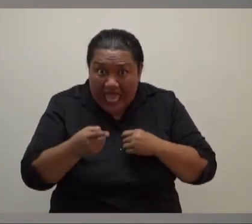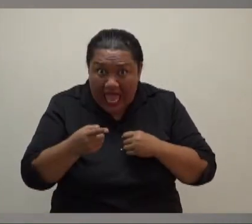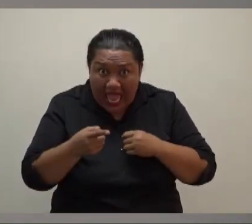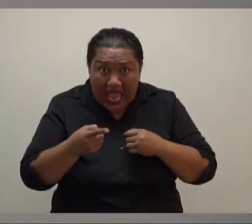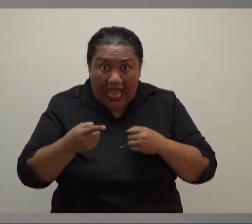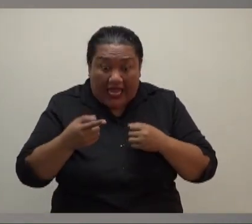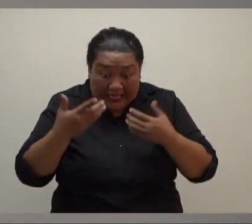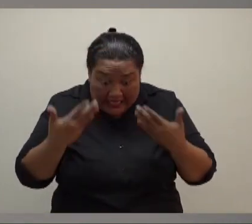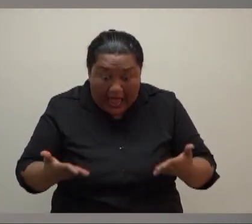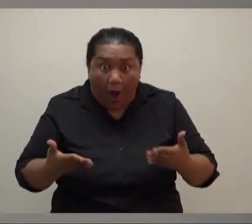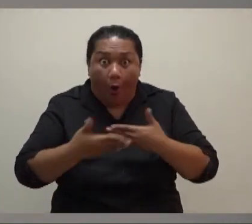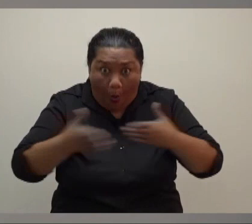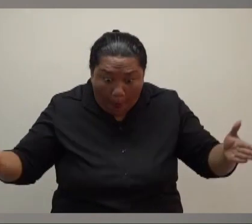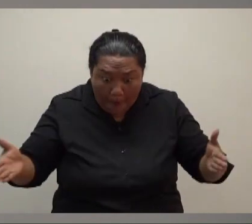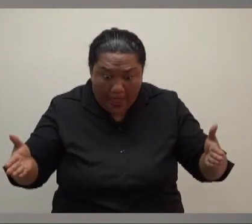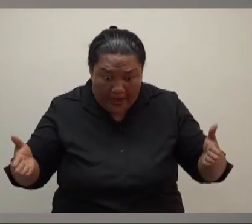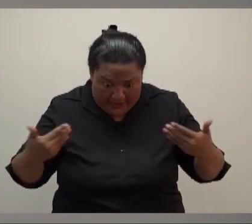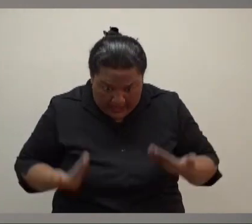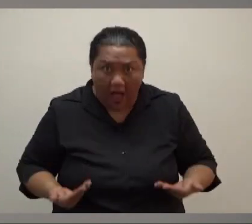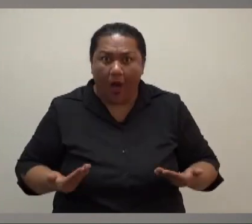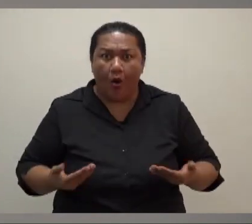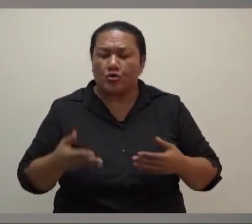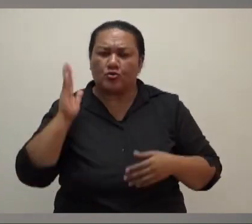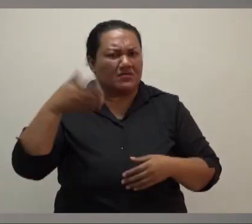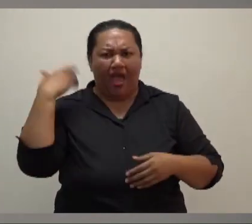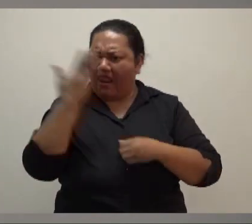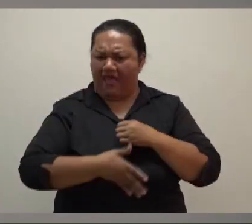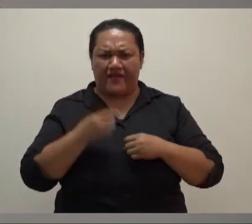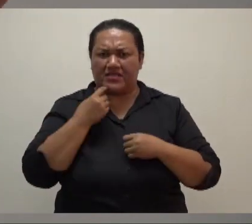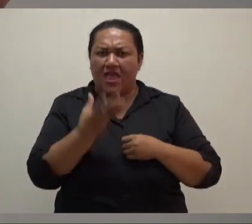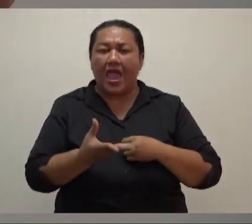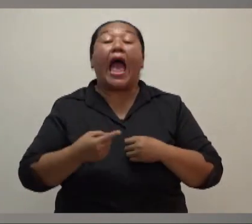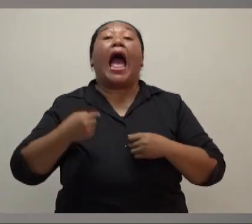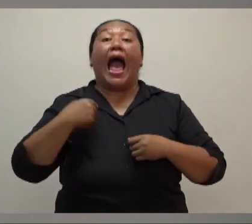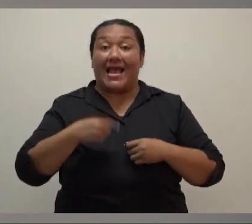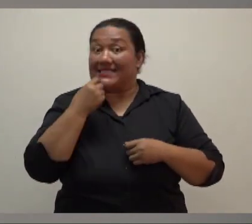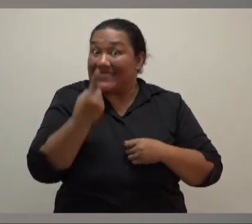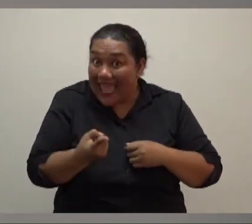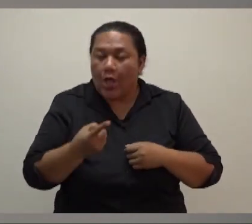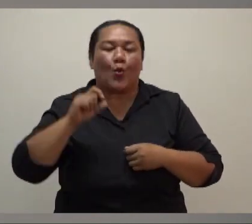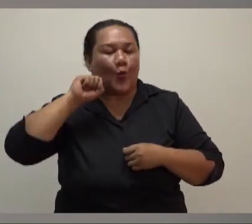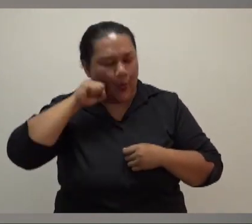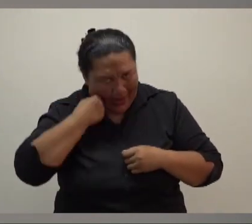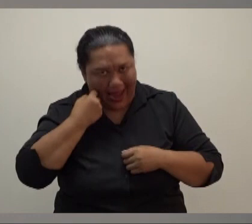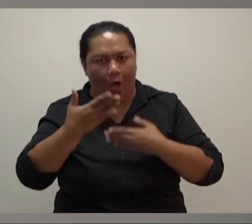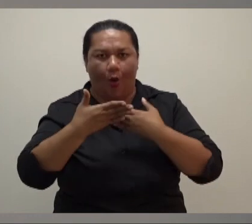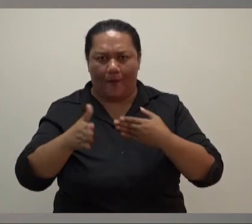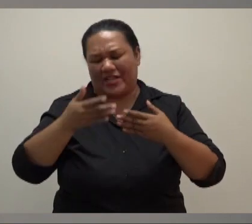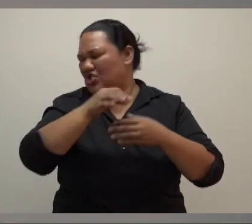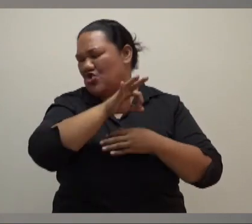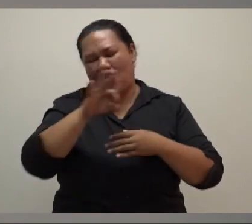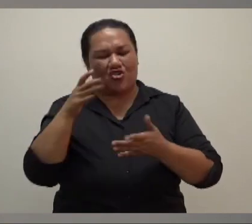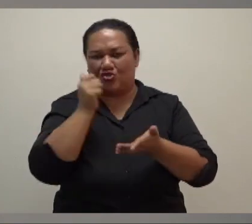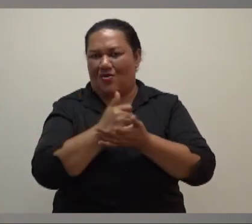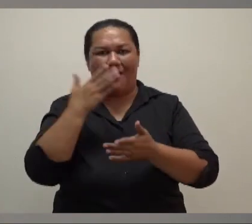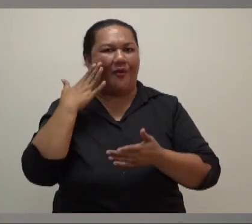And once we have this weather patterns will go away, once the tsunami warnings, this volcanic eruption, so of course the